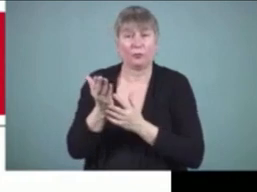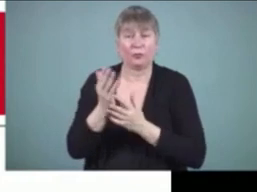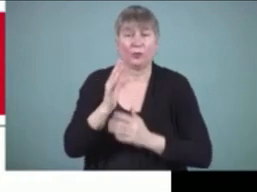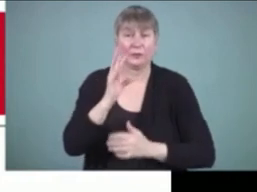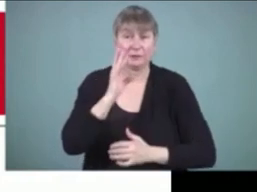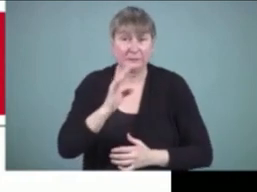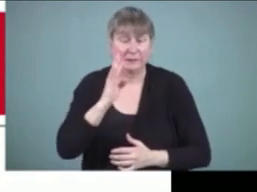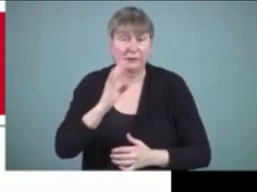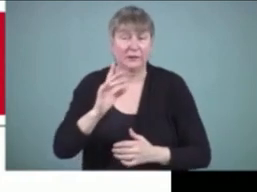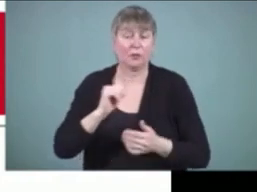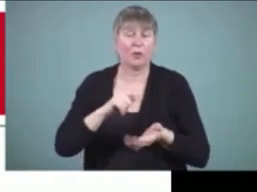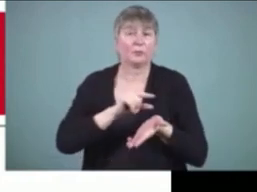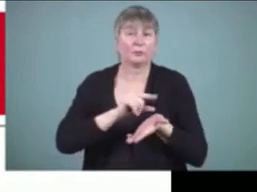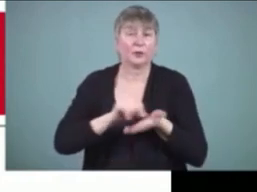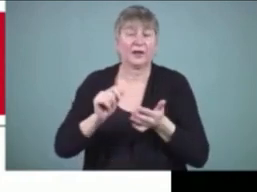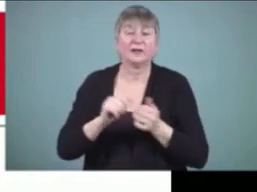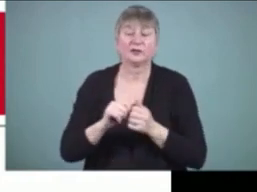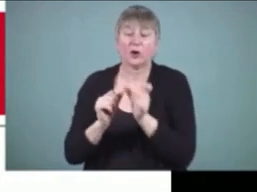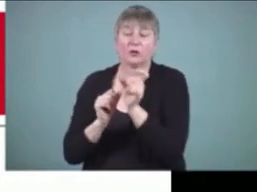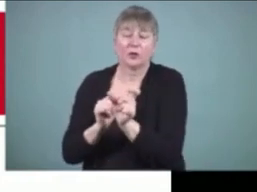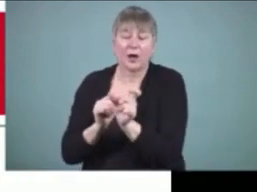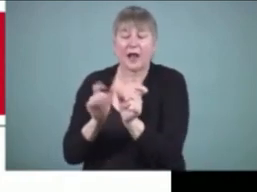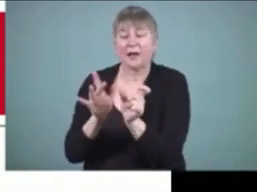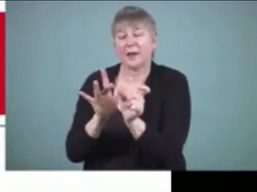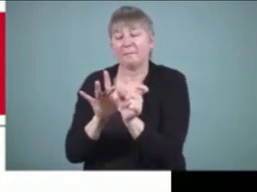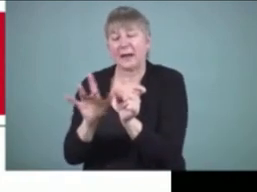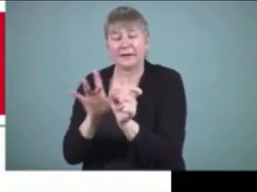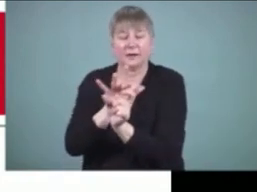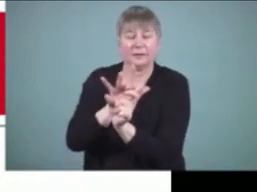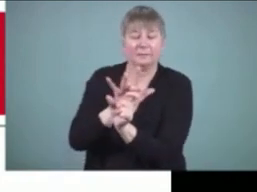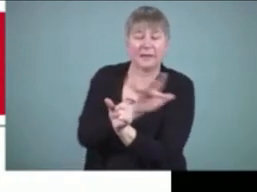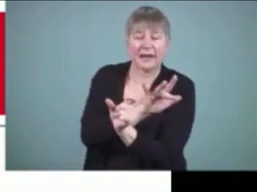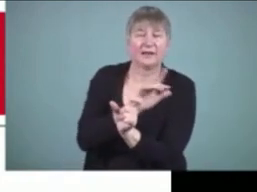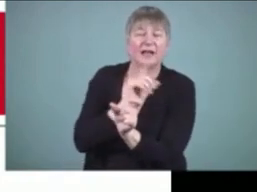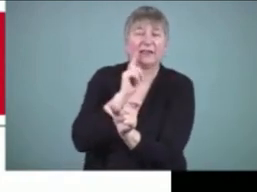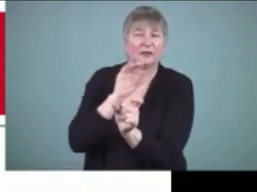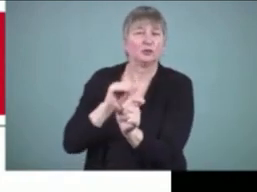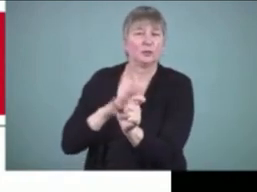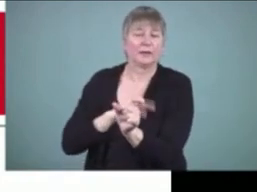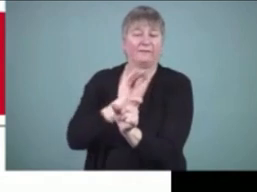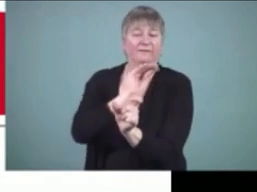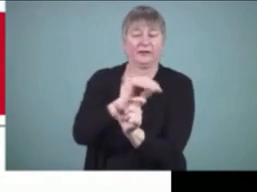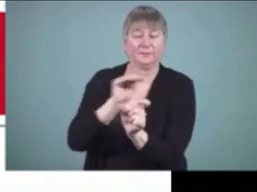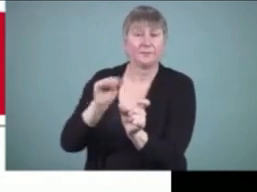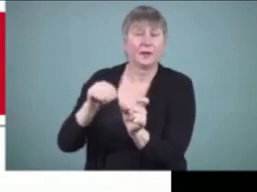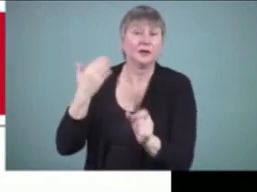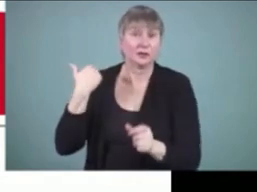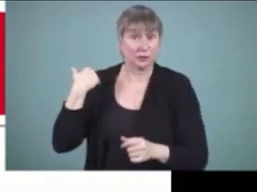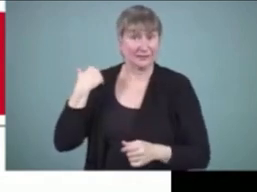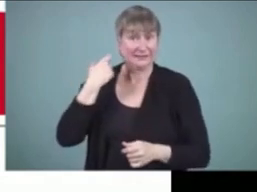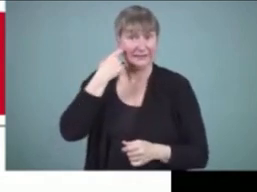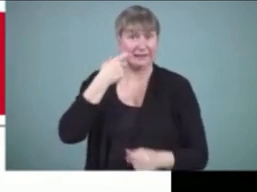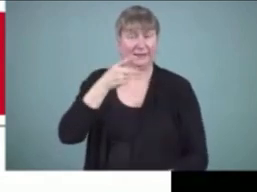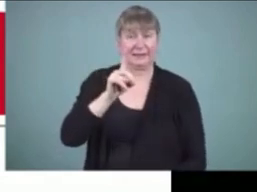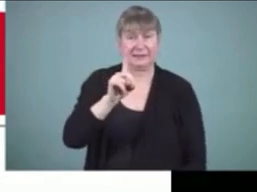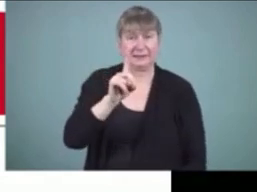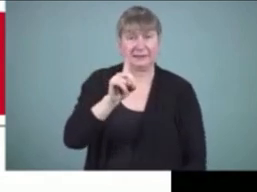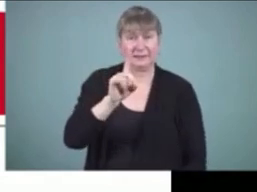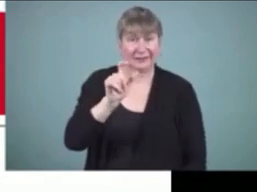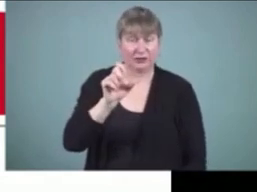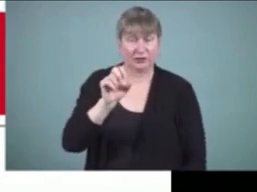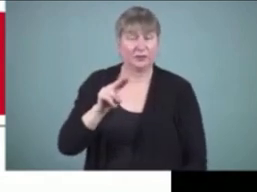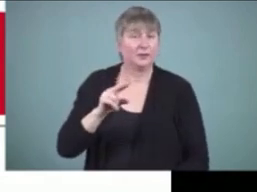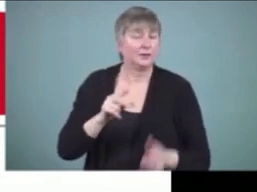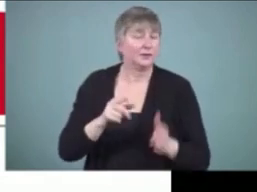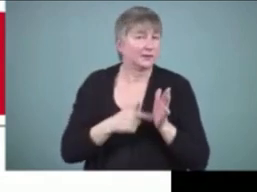blanks and have the students fill them in so if you go back to the dictation activity what sometimes would